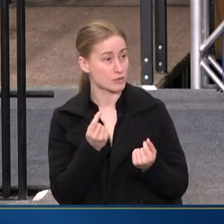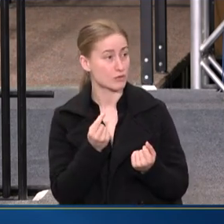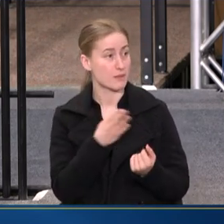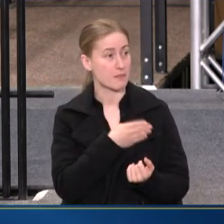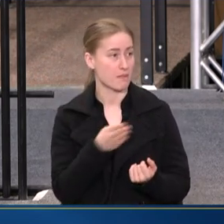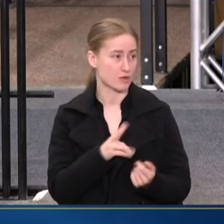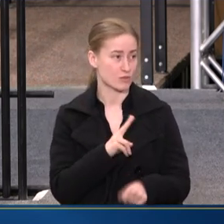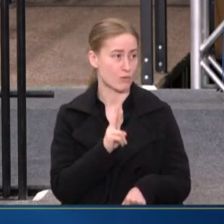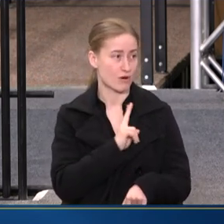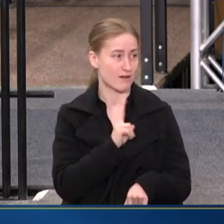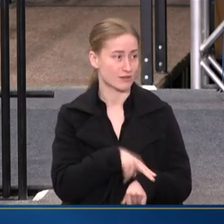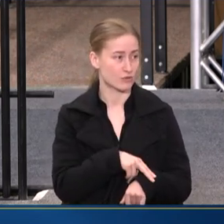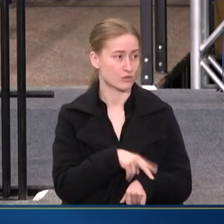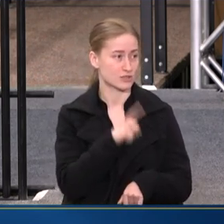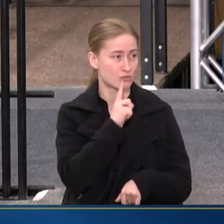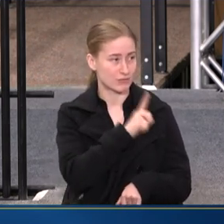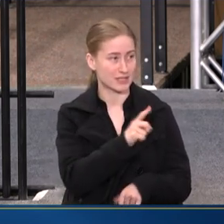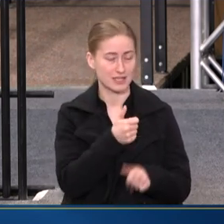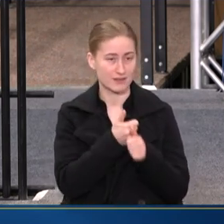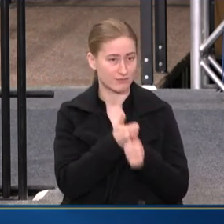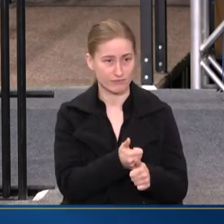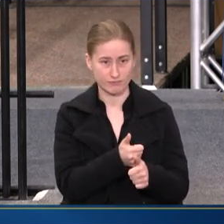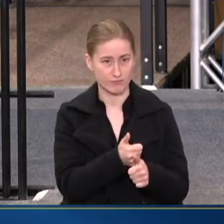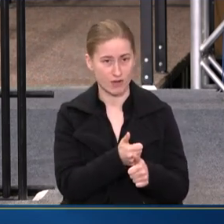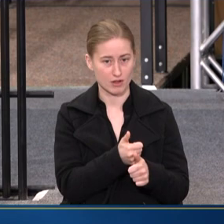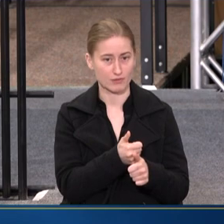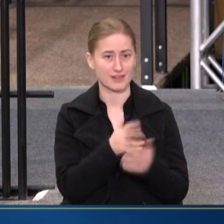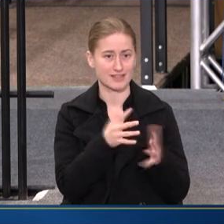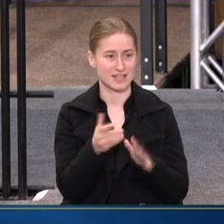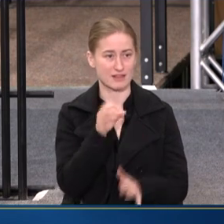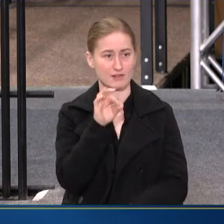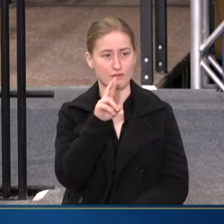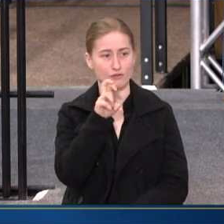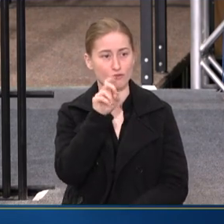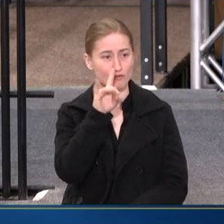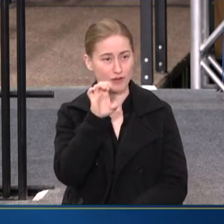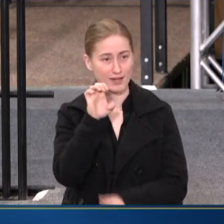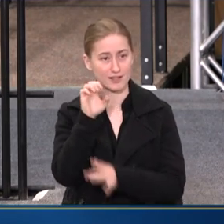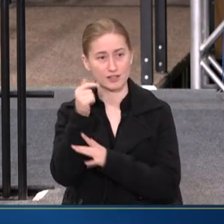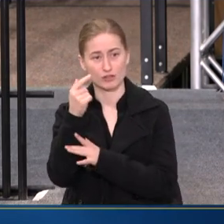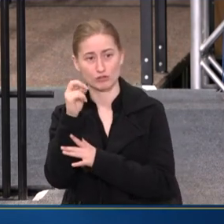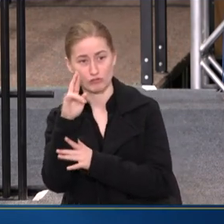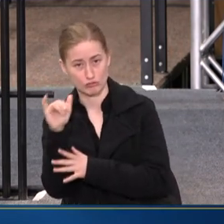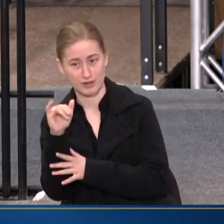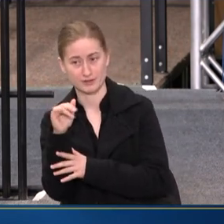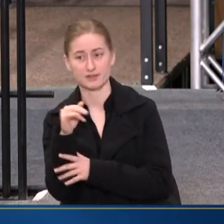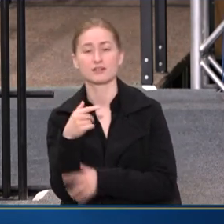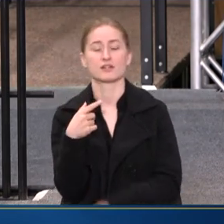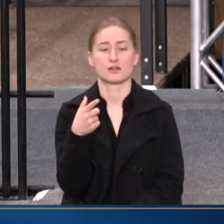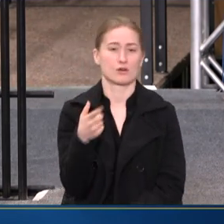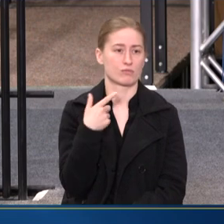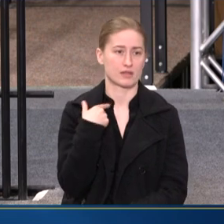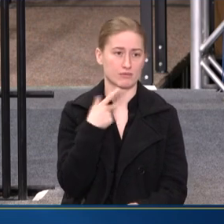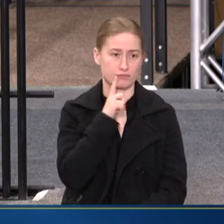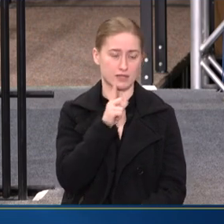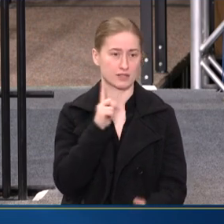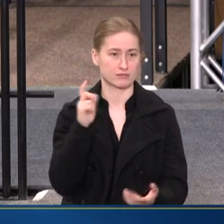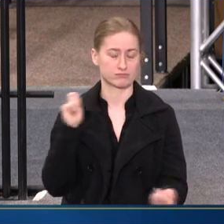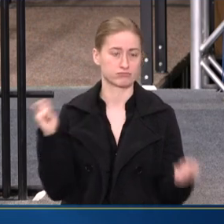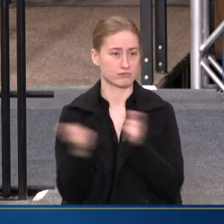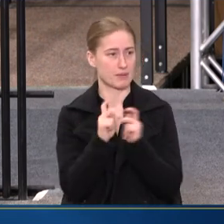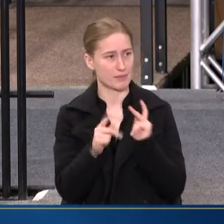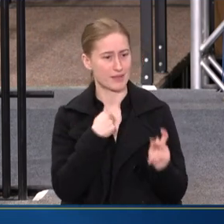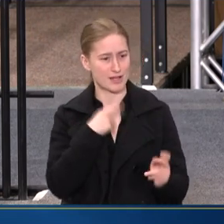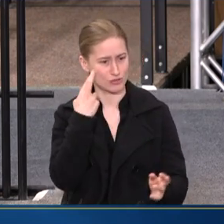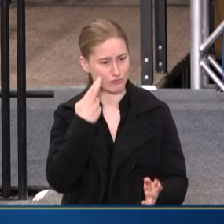BALTIMORE, COURSE, REALLY FOLLOWING THE DEATH OF FREDDIE GRAY AND THE UNREST THAT CAME FROM THERE, WE WERE AT A RECKONING OF WHERE FOLKS HAD TO REALIZE